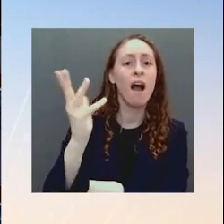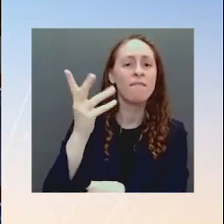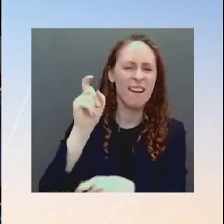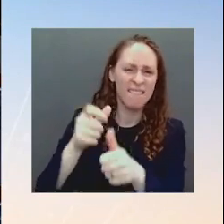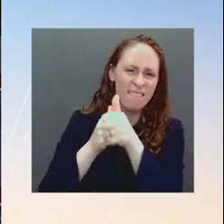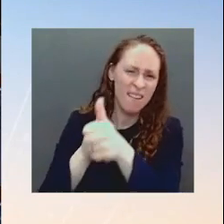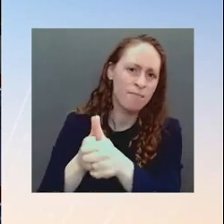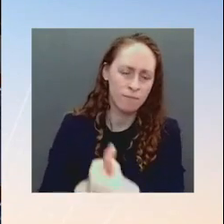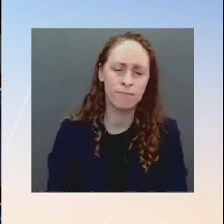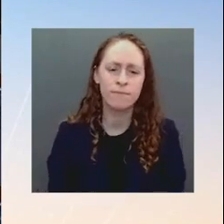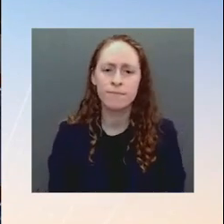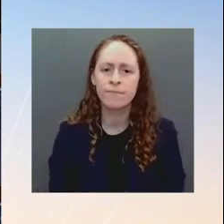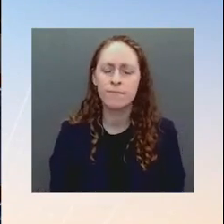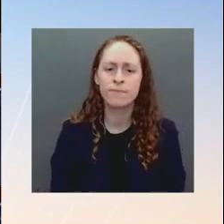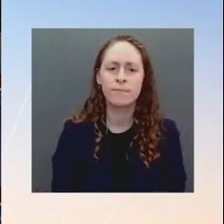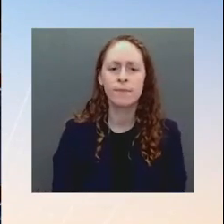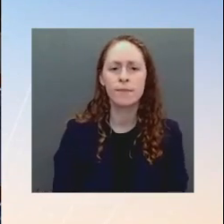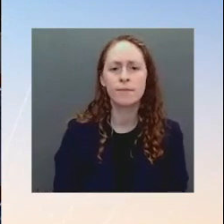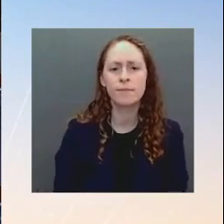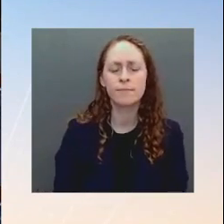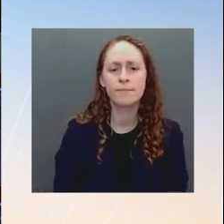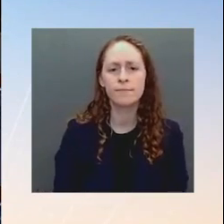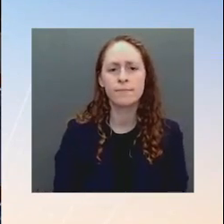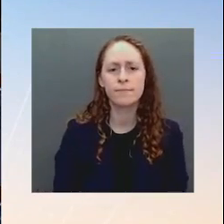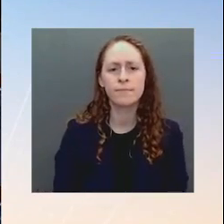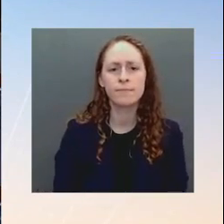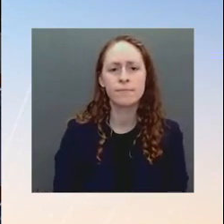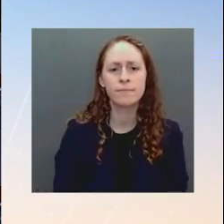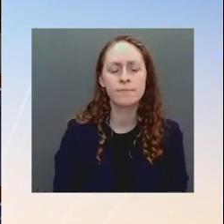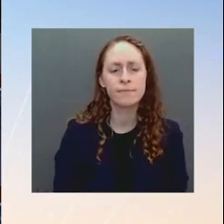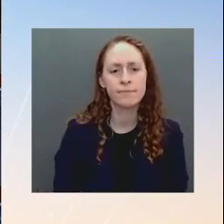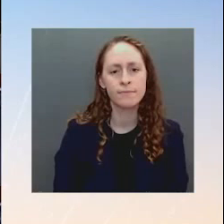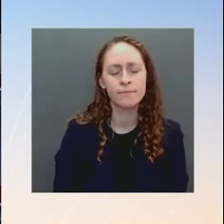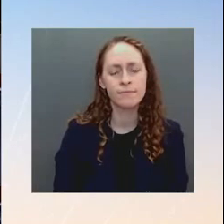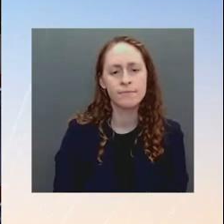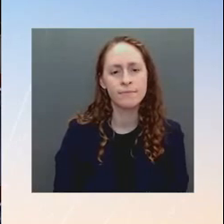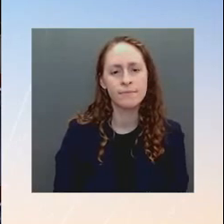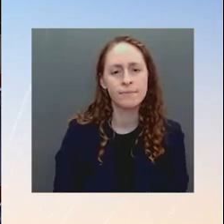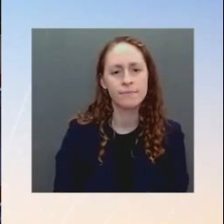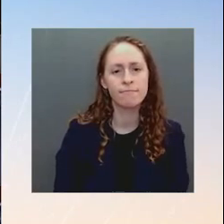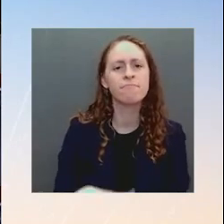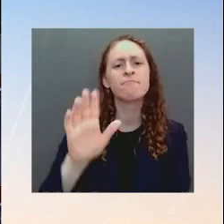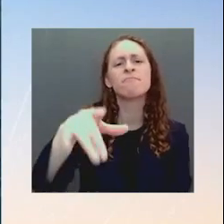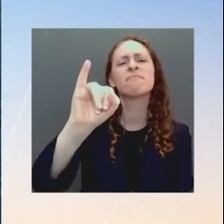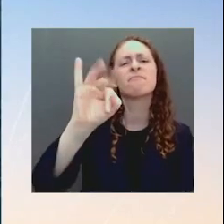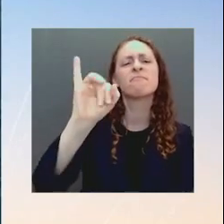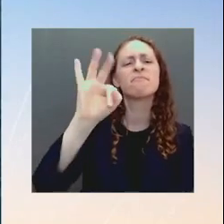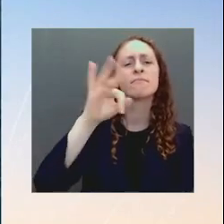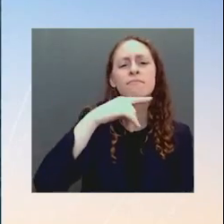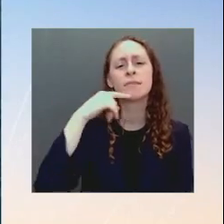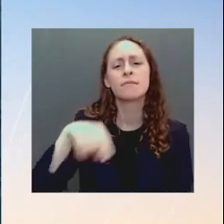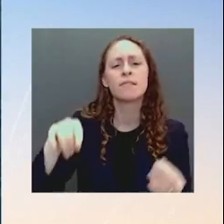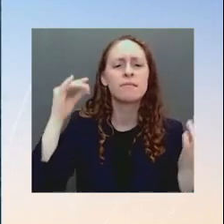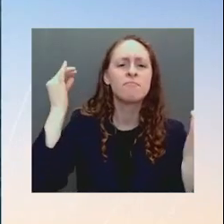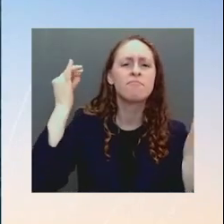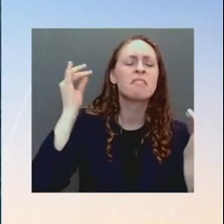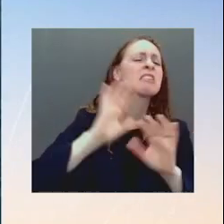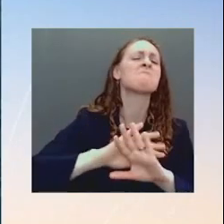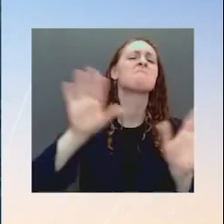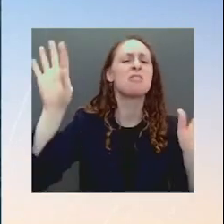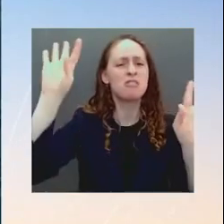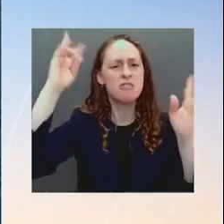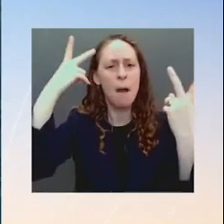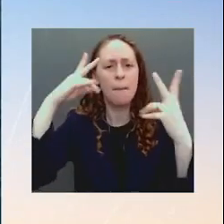U.S.? If Russia de-escalates those troops, it would go back to their, to their bases? Is that... Well, I think as you touched on, it's not permanent.